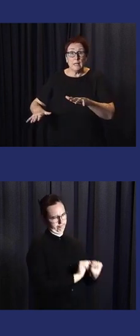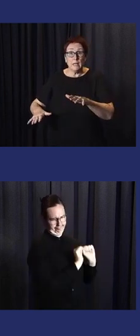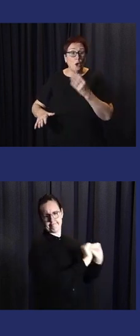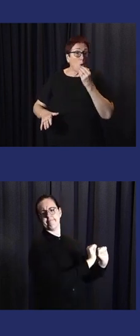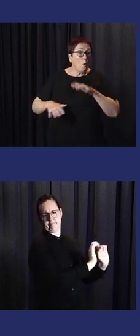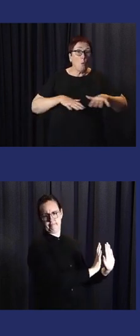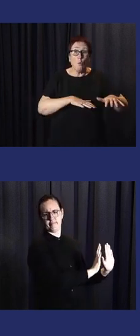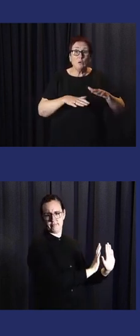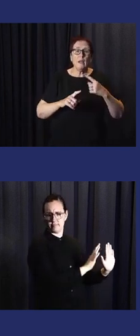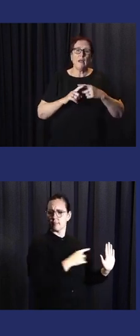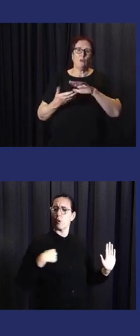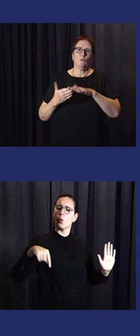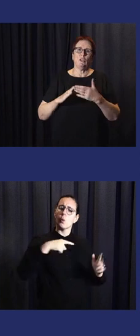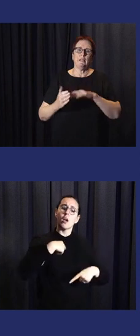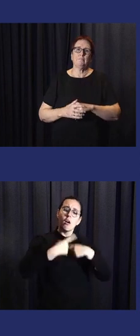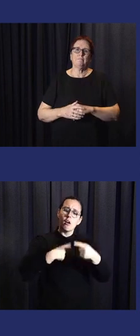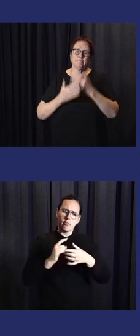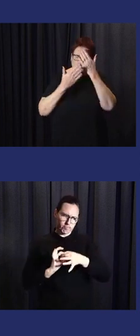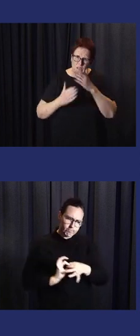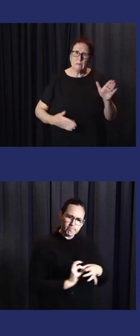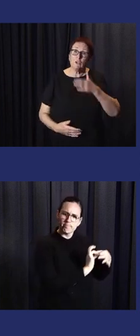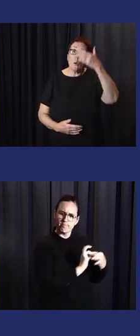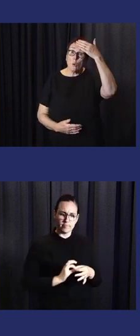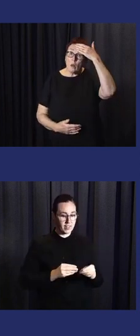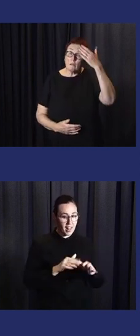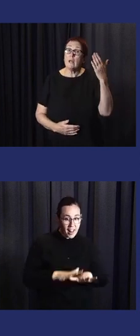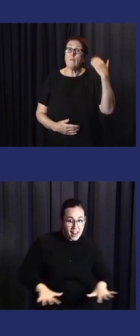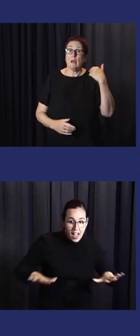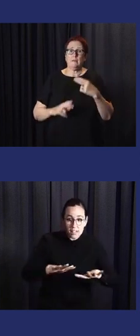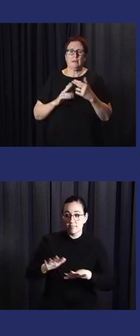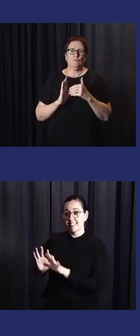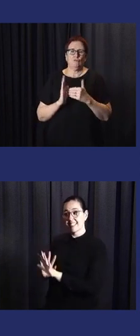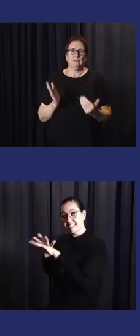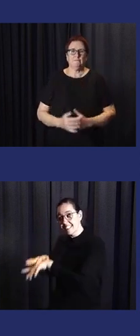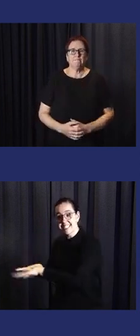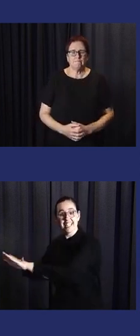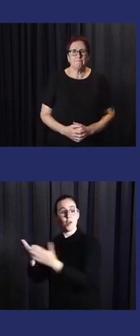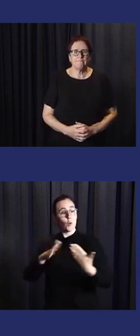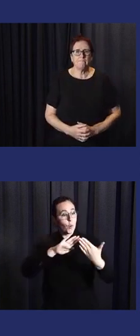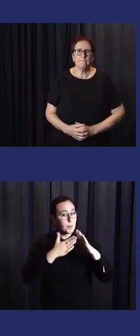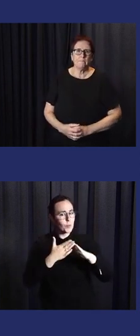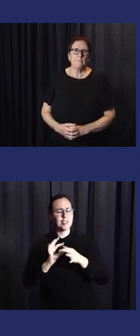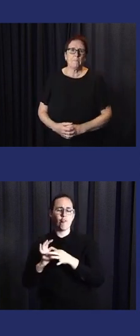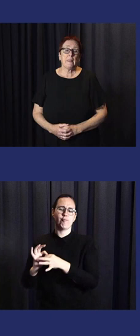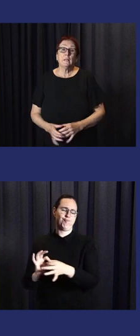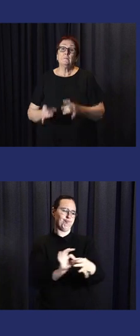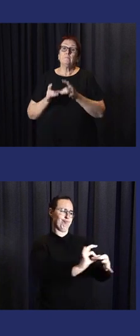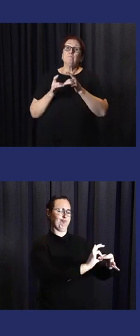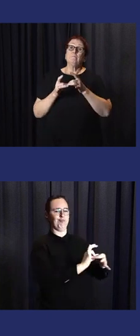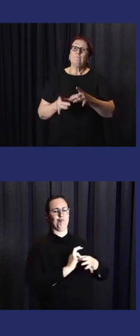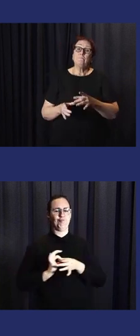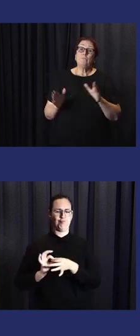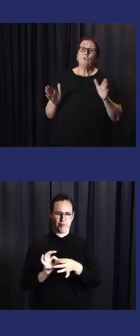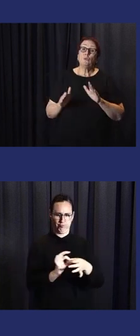Australia and recognise their continuing connection to land, sea, waters and community. We pay respect to